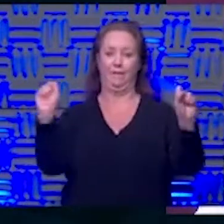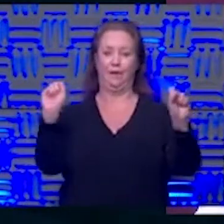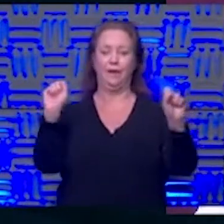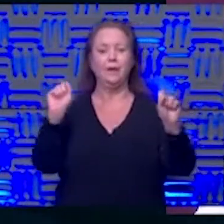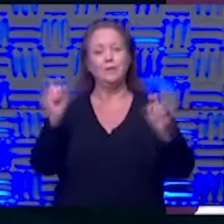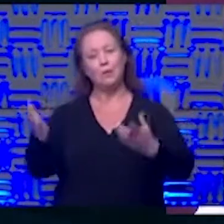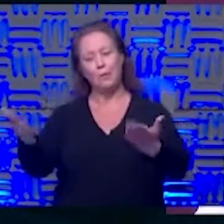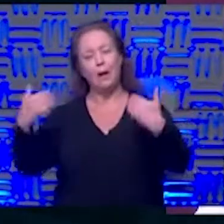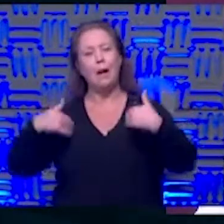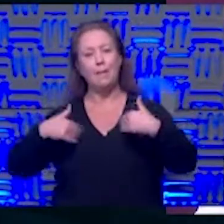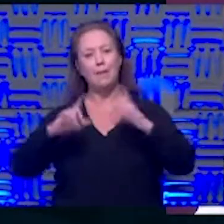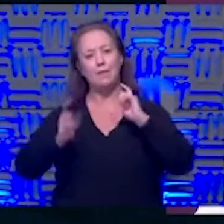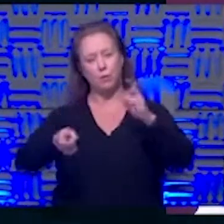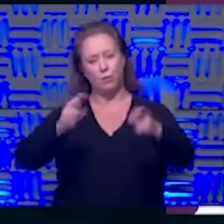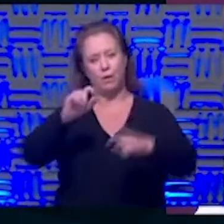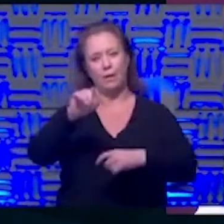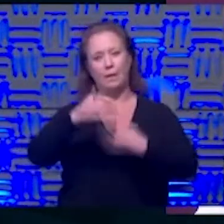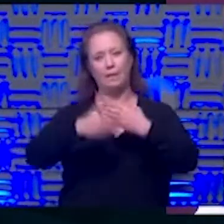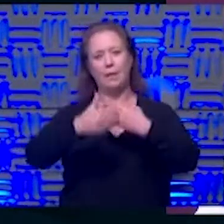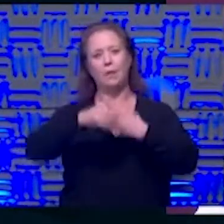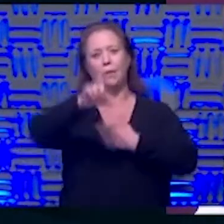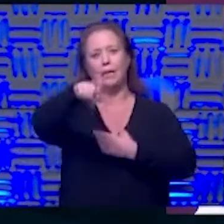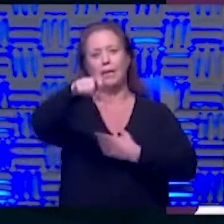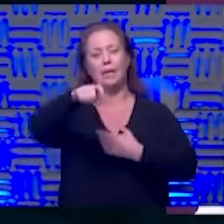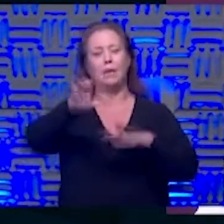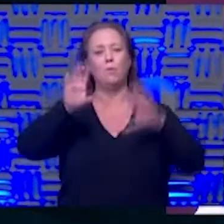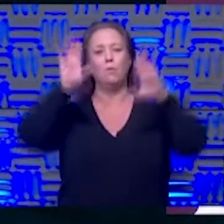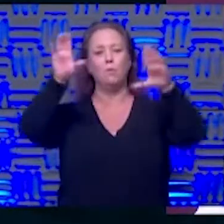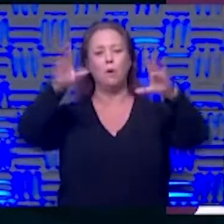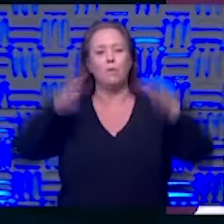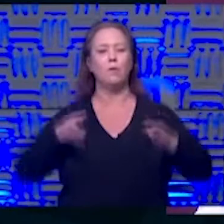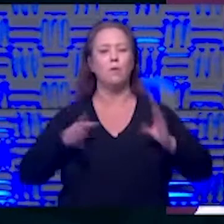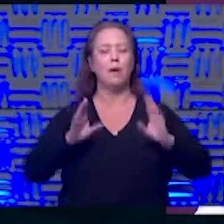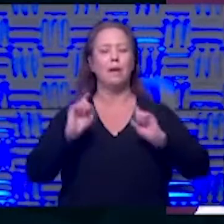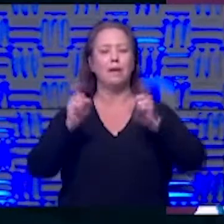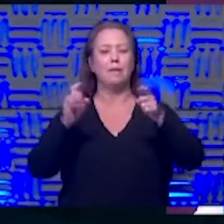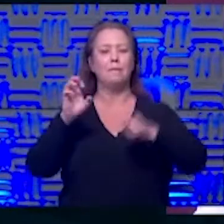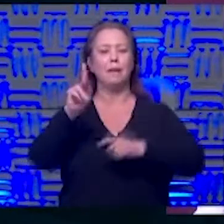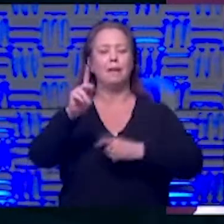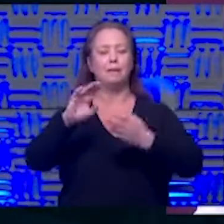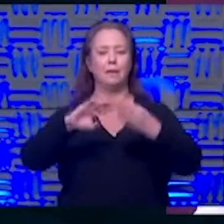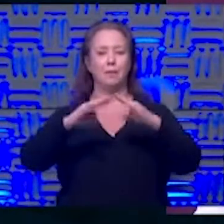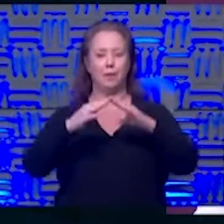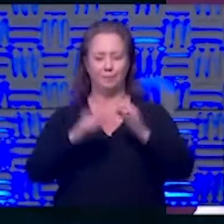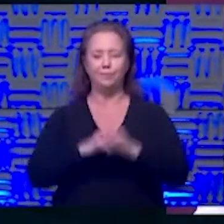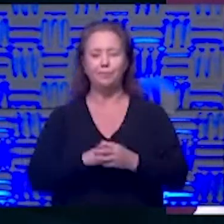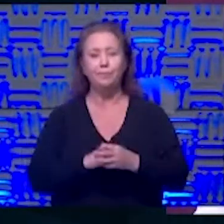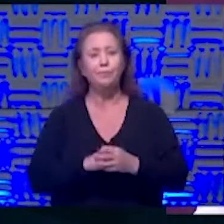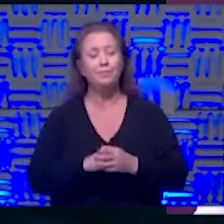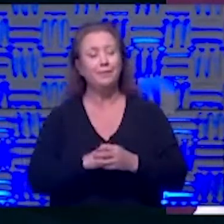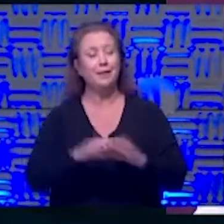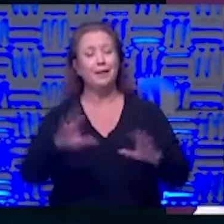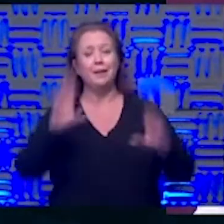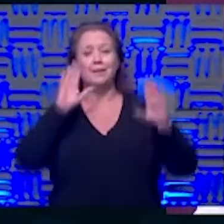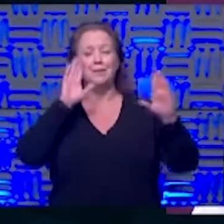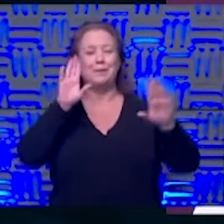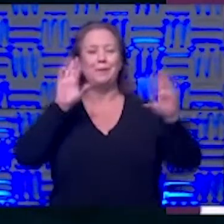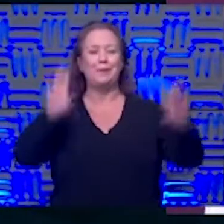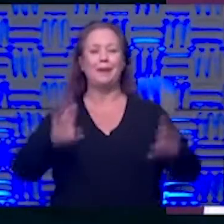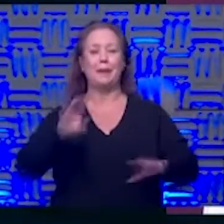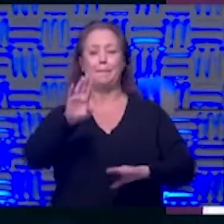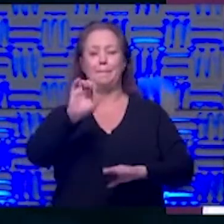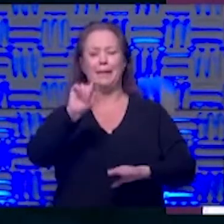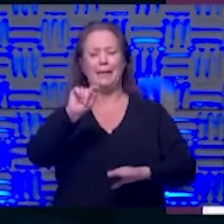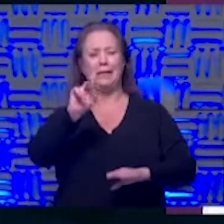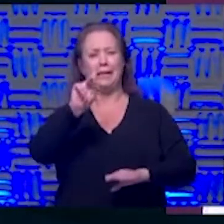everyone come on down and donate it's much much needed and such a great way to give back to the community it is great thanks again and so good to bkc and have people doing